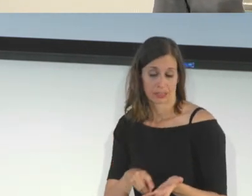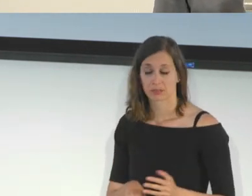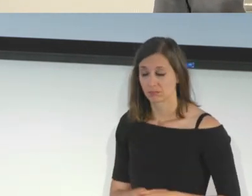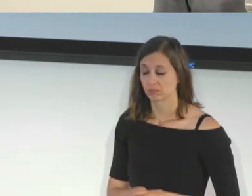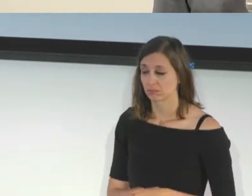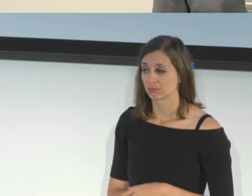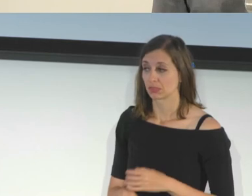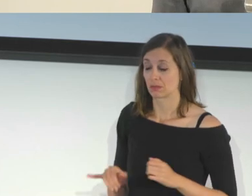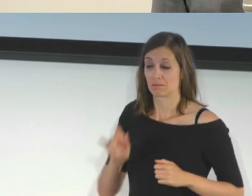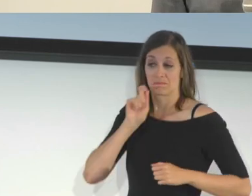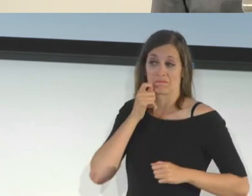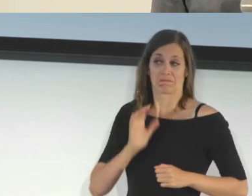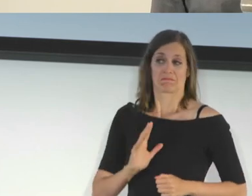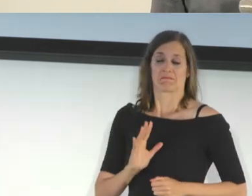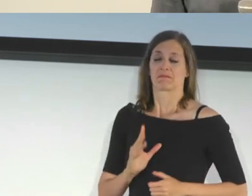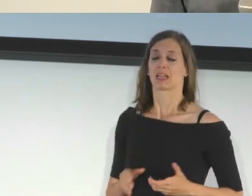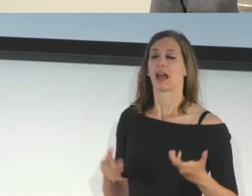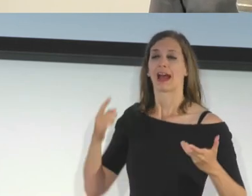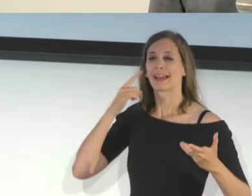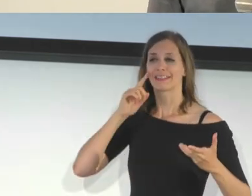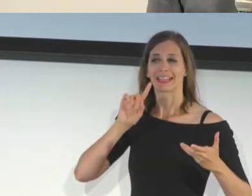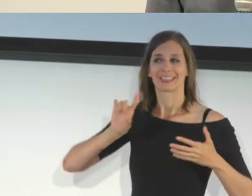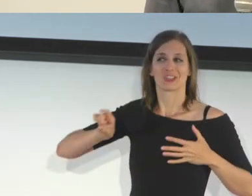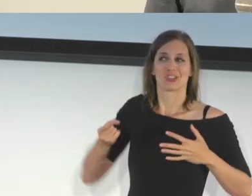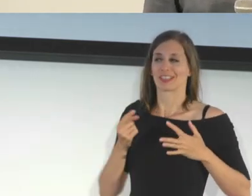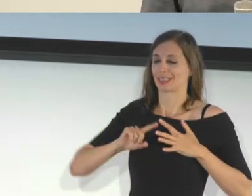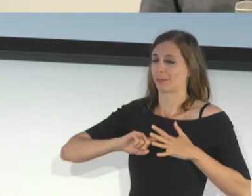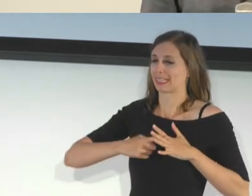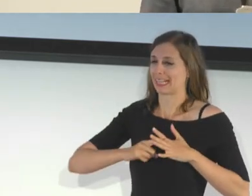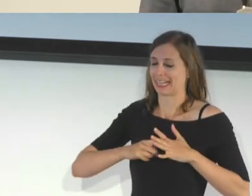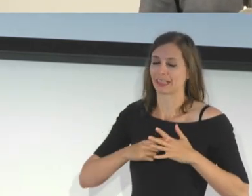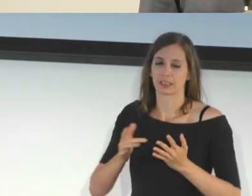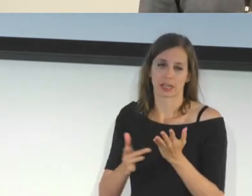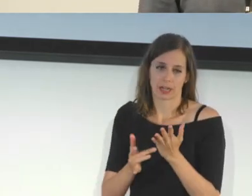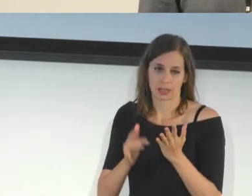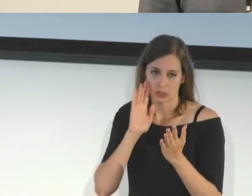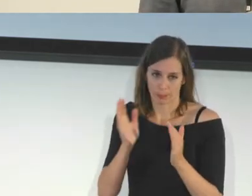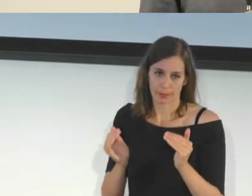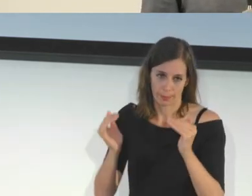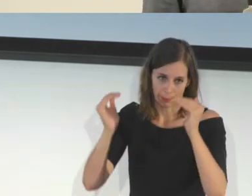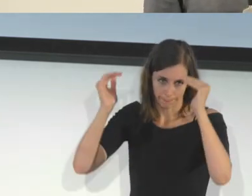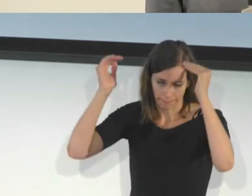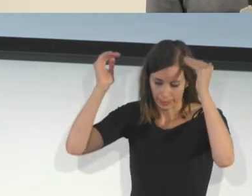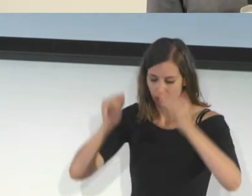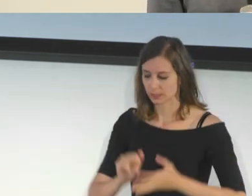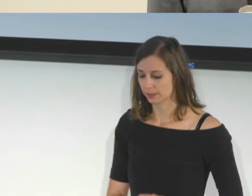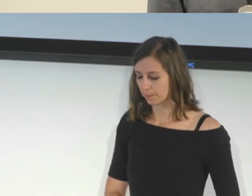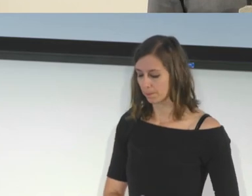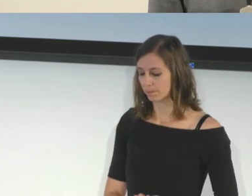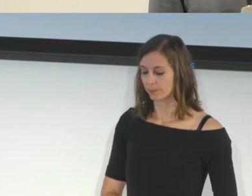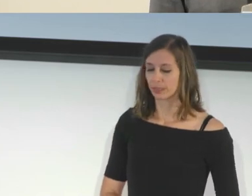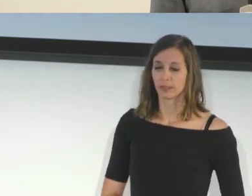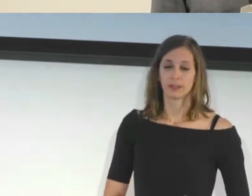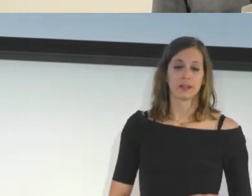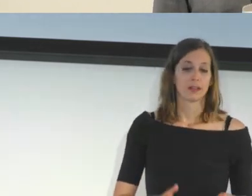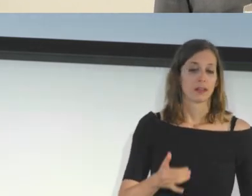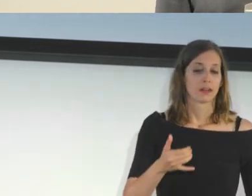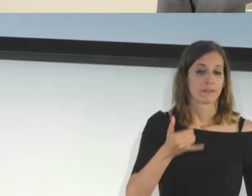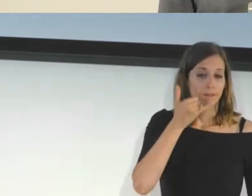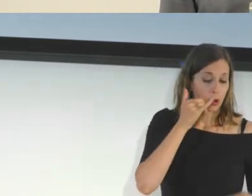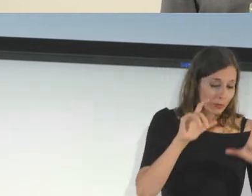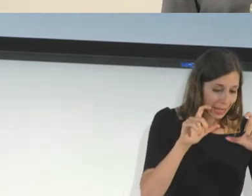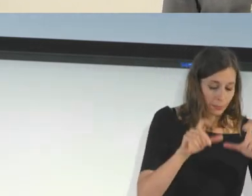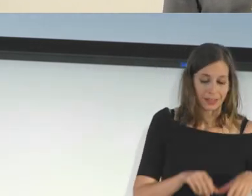like this is only the beginning and this technology will get even better. And hopefully the phone's cameras for iPhones and Androids can